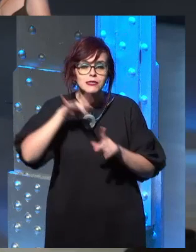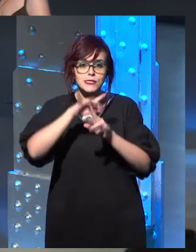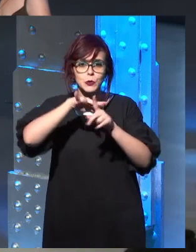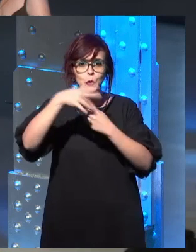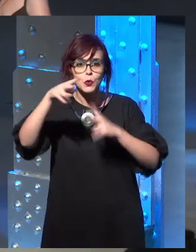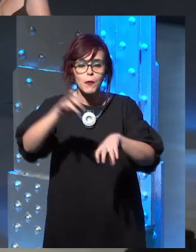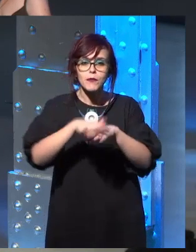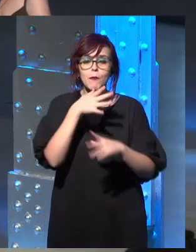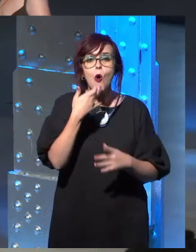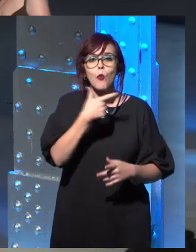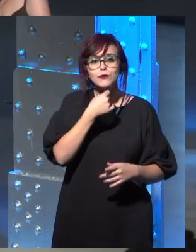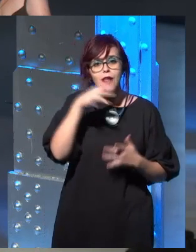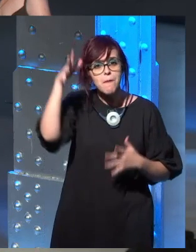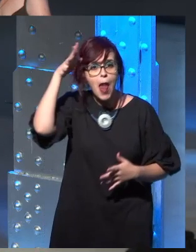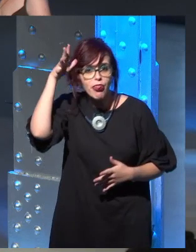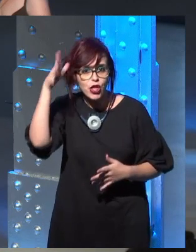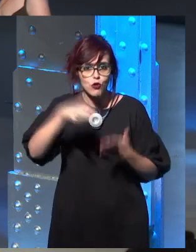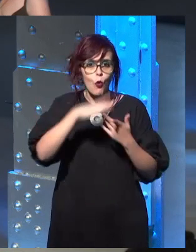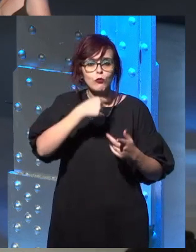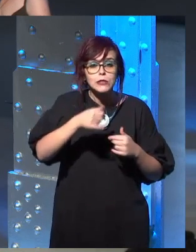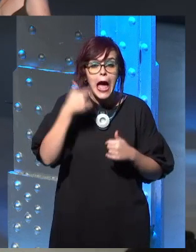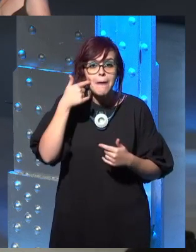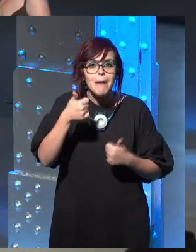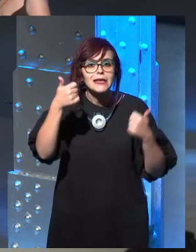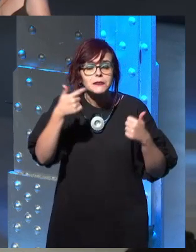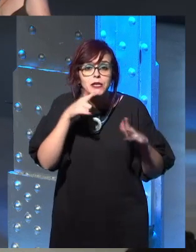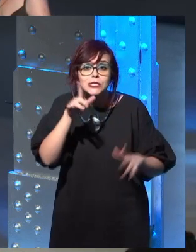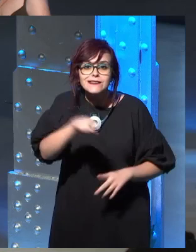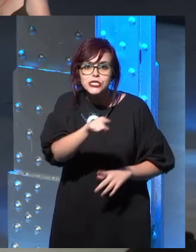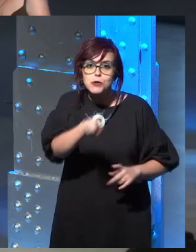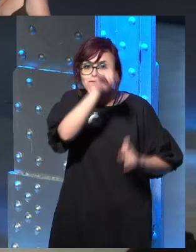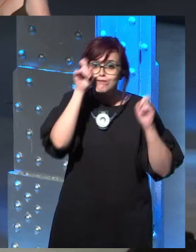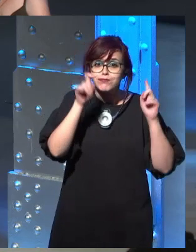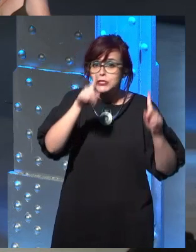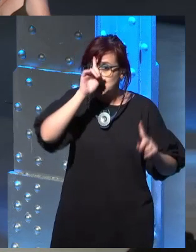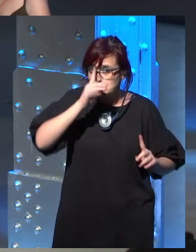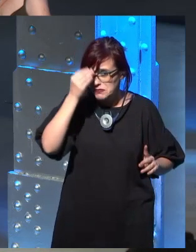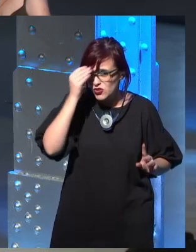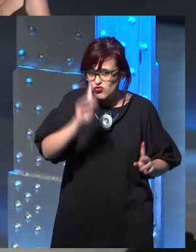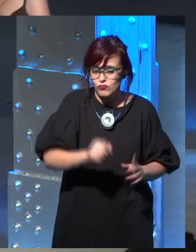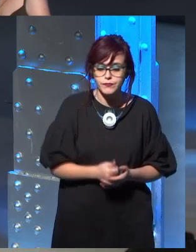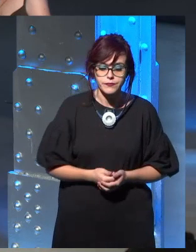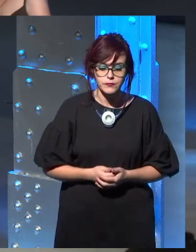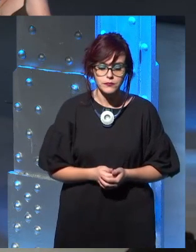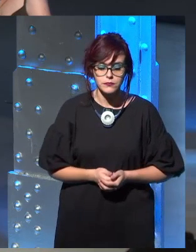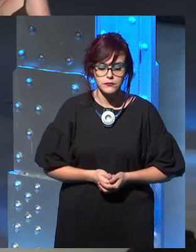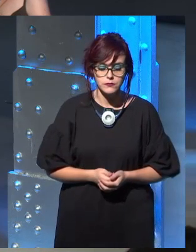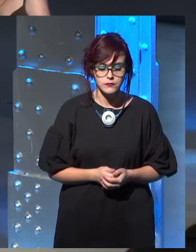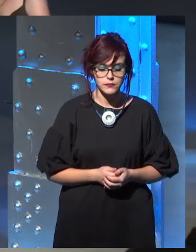George has said it's not really in the plans, at least not yet. So, um, whatever improbables.